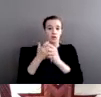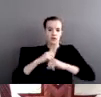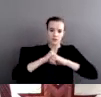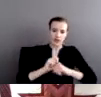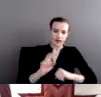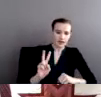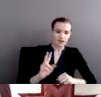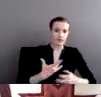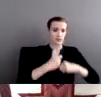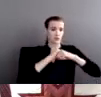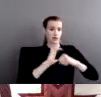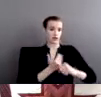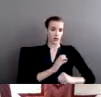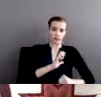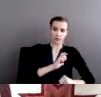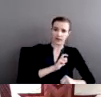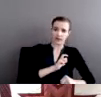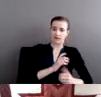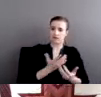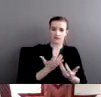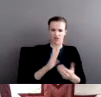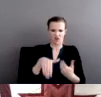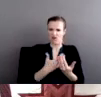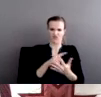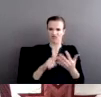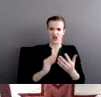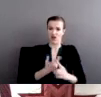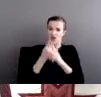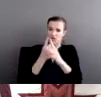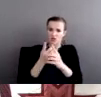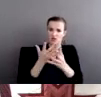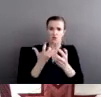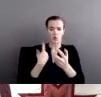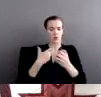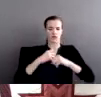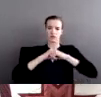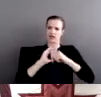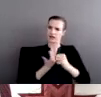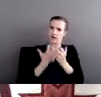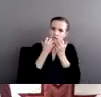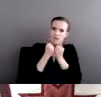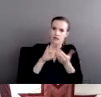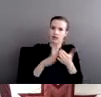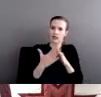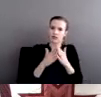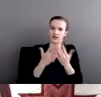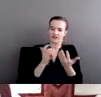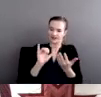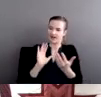All we want is the ability to protect our own communities. And that's what we're working for.